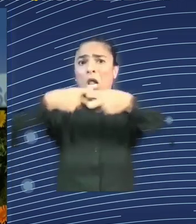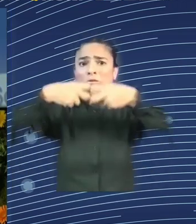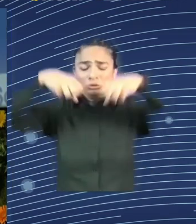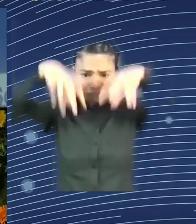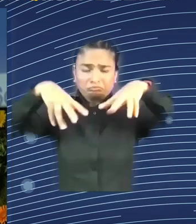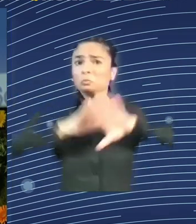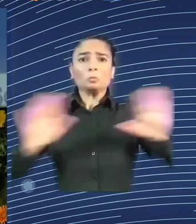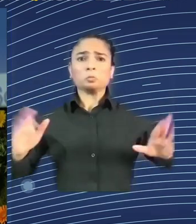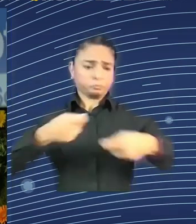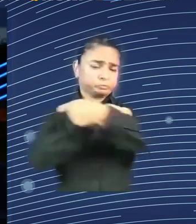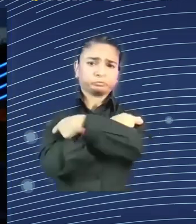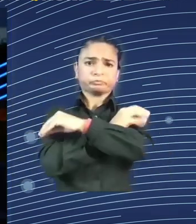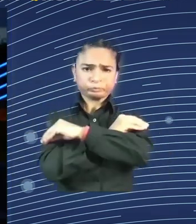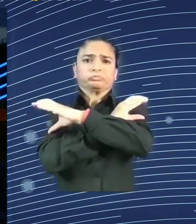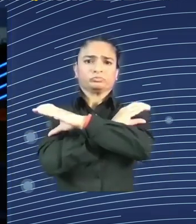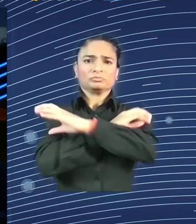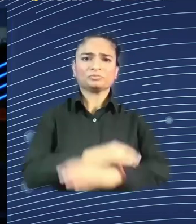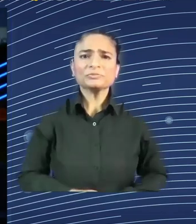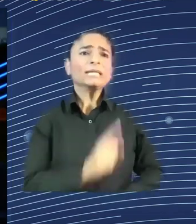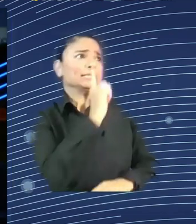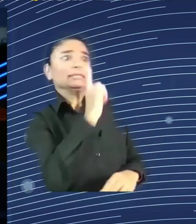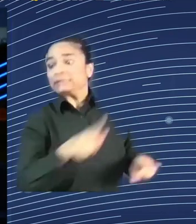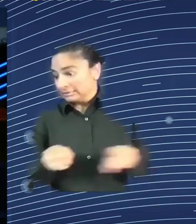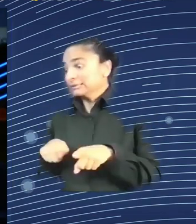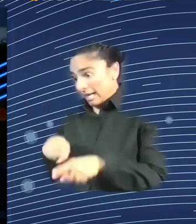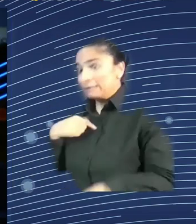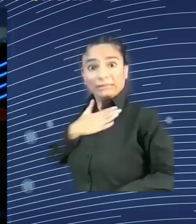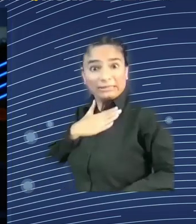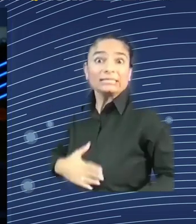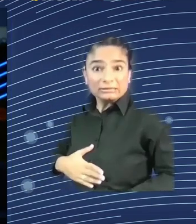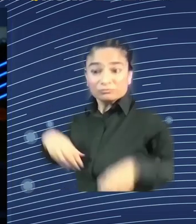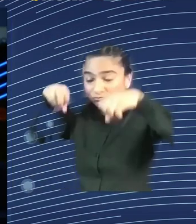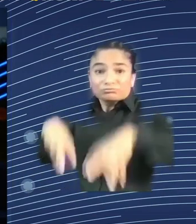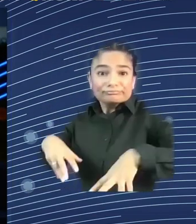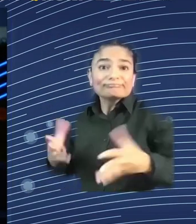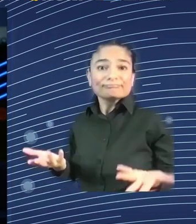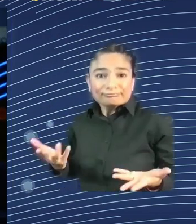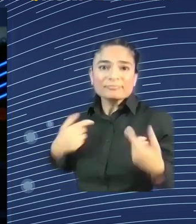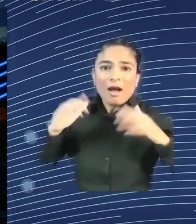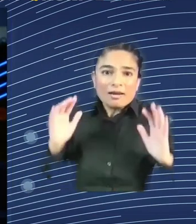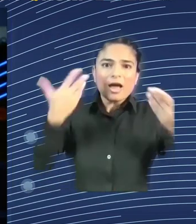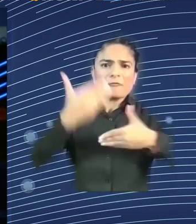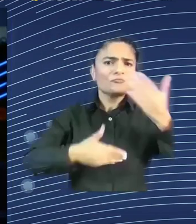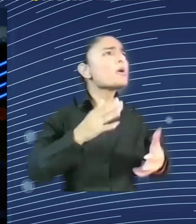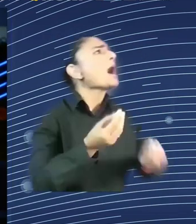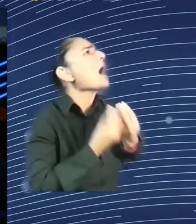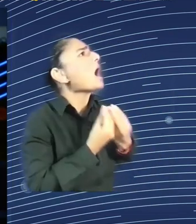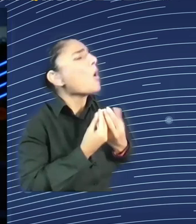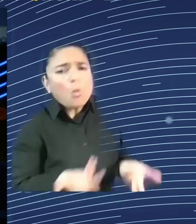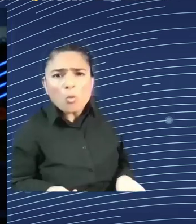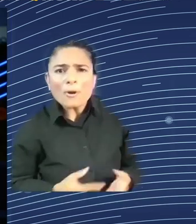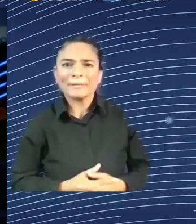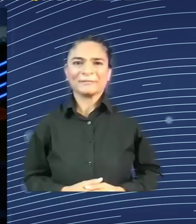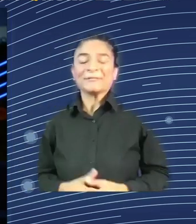that, exactly? For instance, there was a project co-funded by the European Union that hired me as an